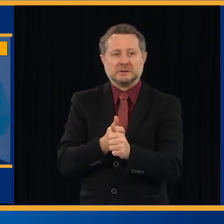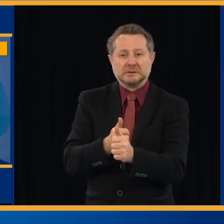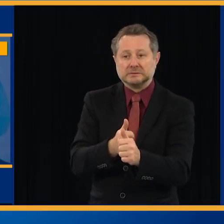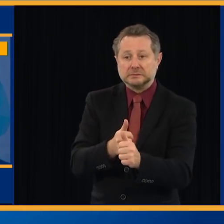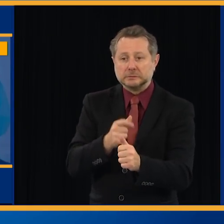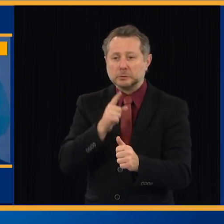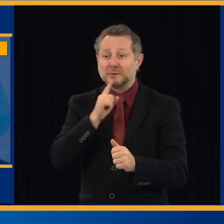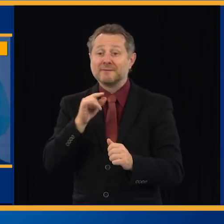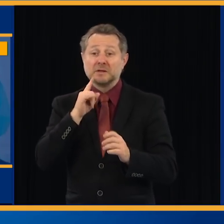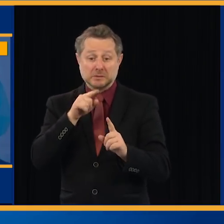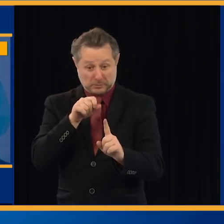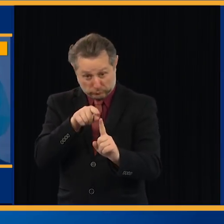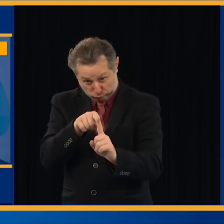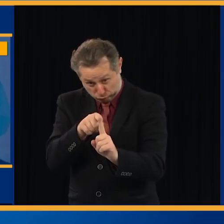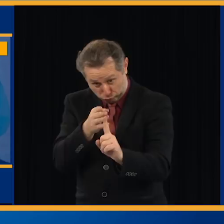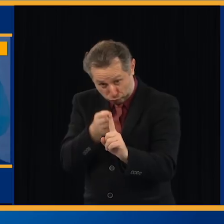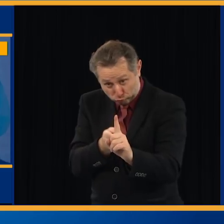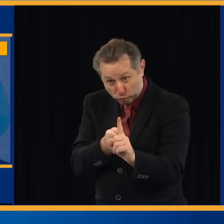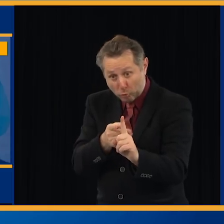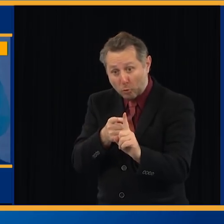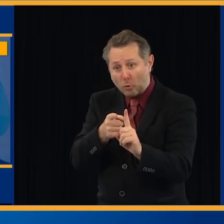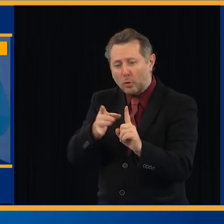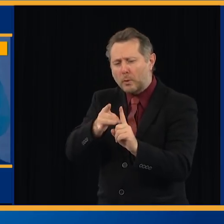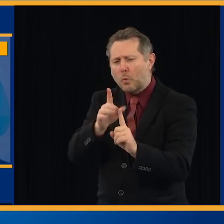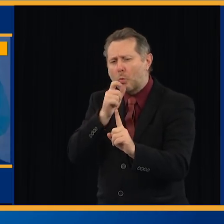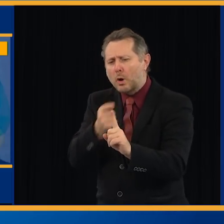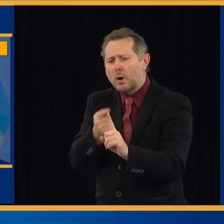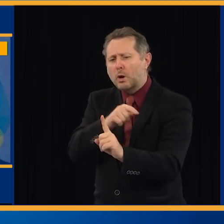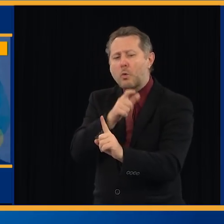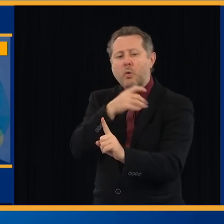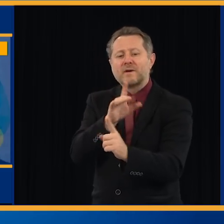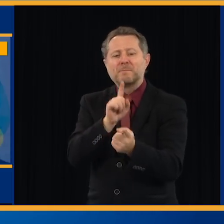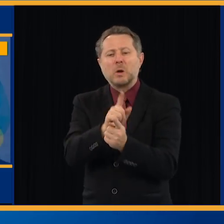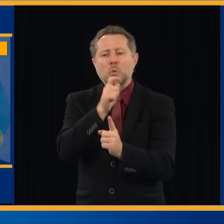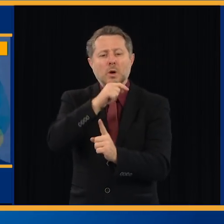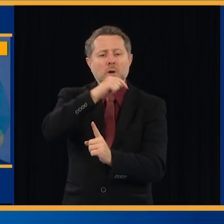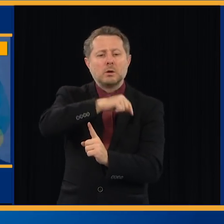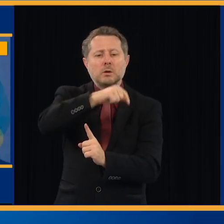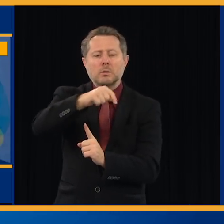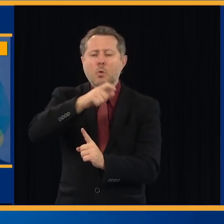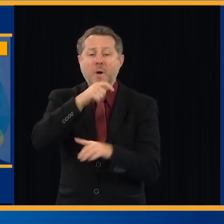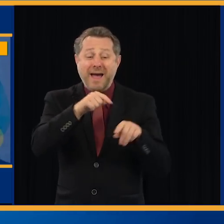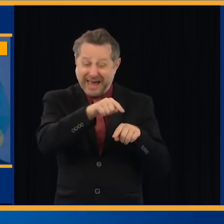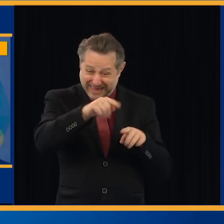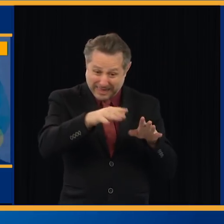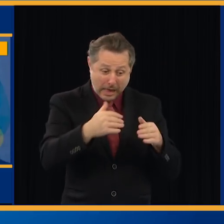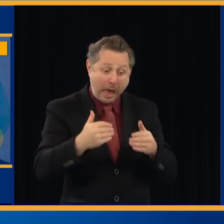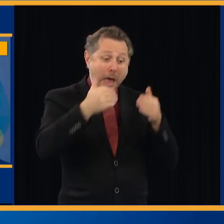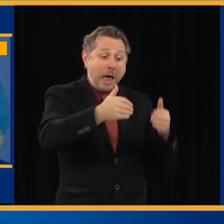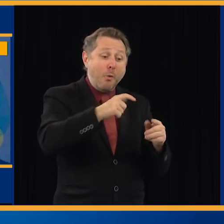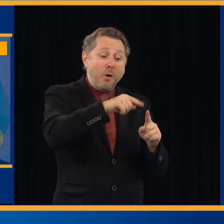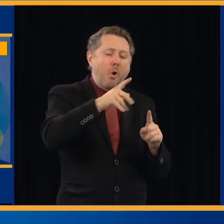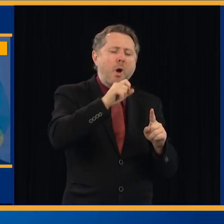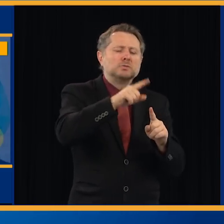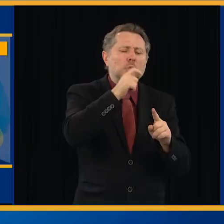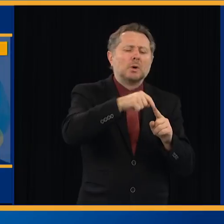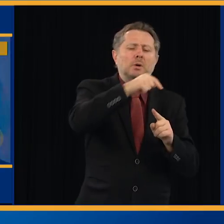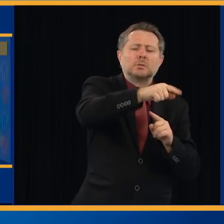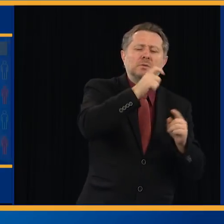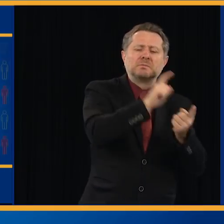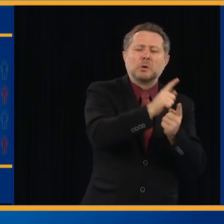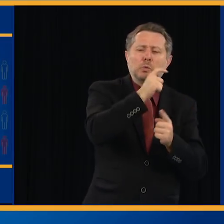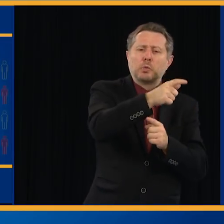trace back who they have been in contact with. You then test those people. You then